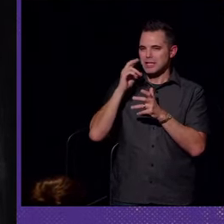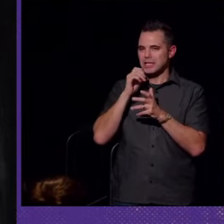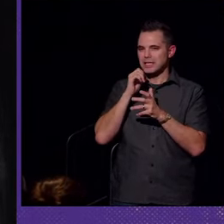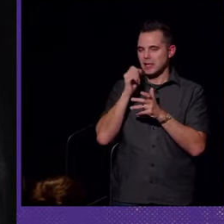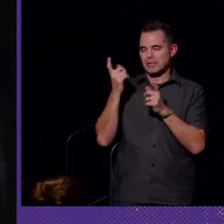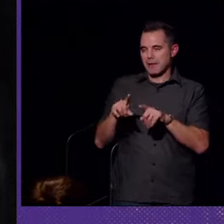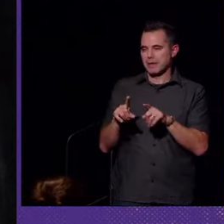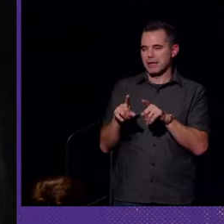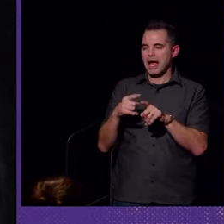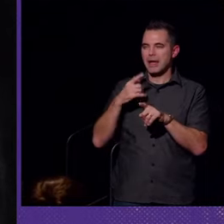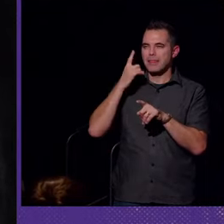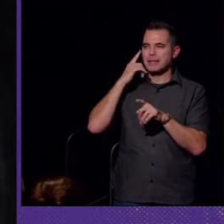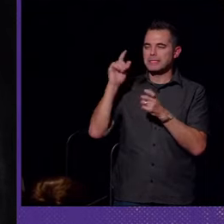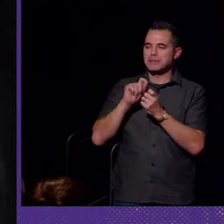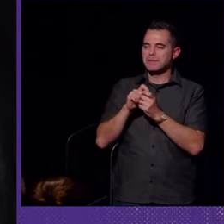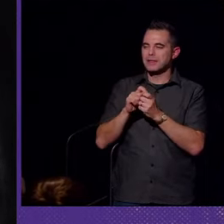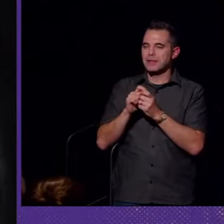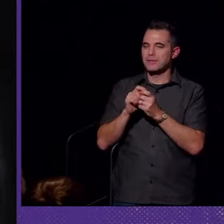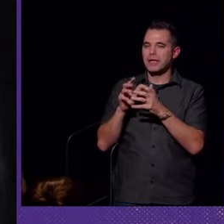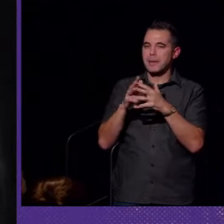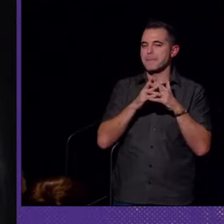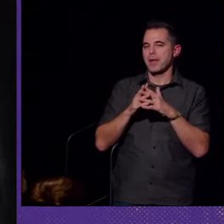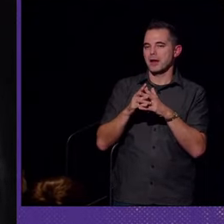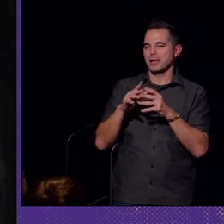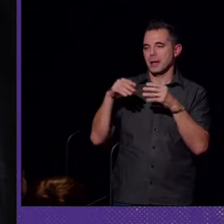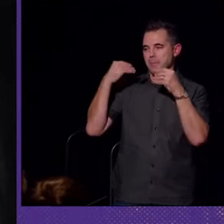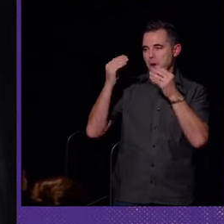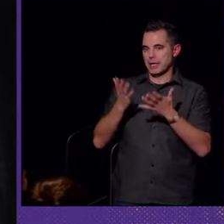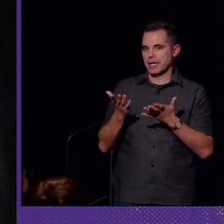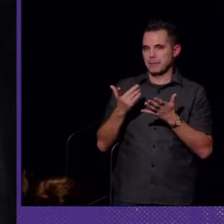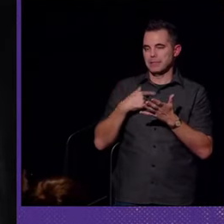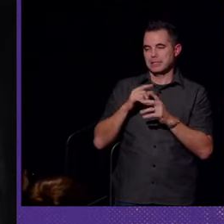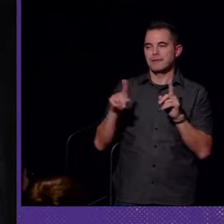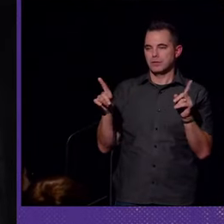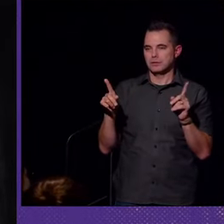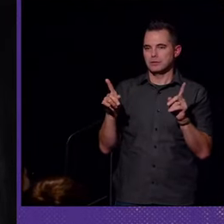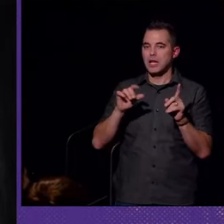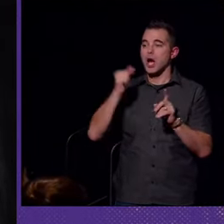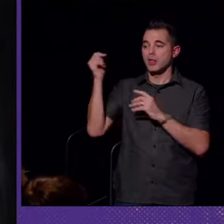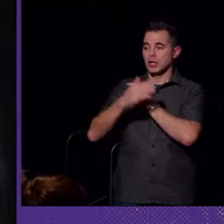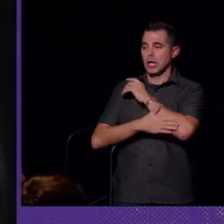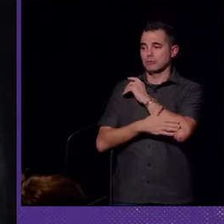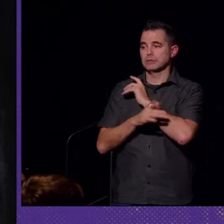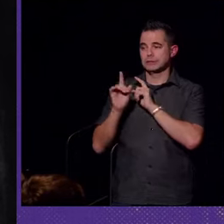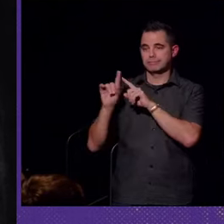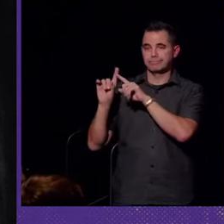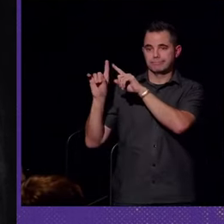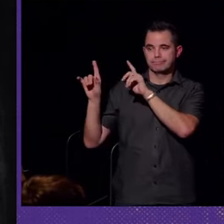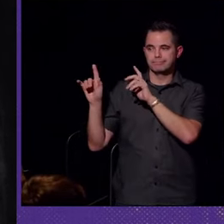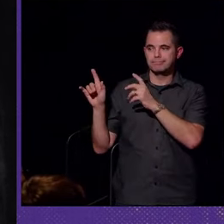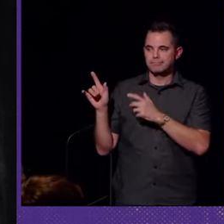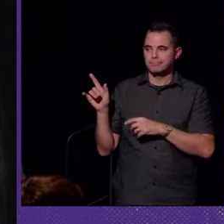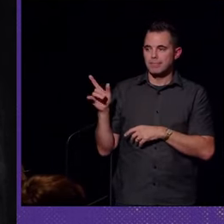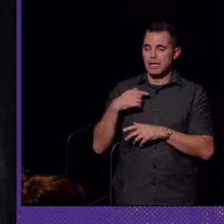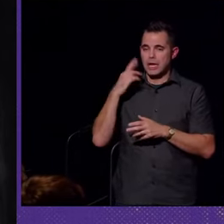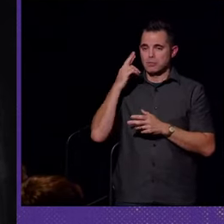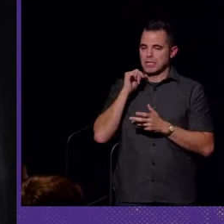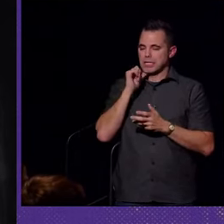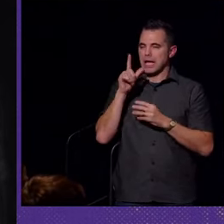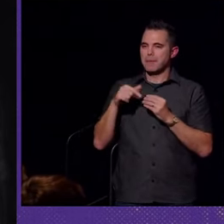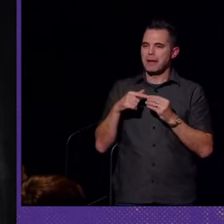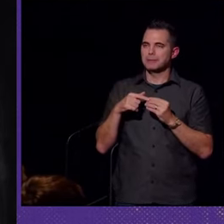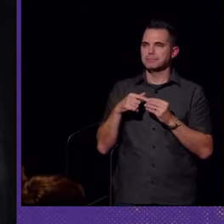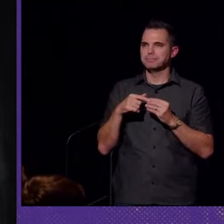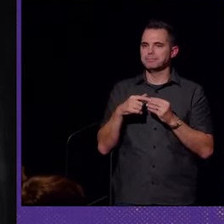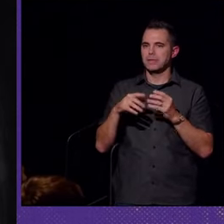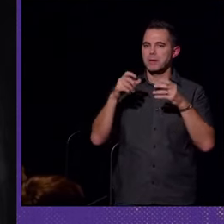what's happening. And I'm speaking specifically of the American market here, because it is different in other countries. And I realized it's not about